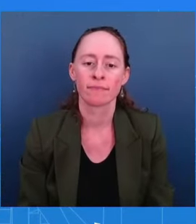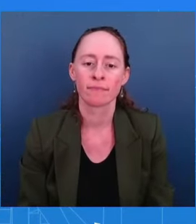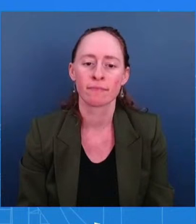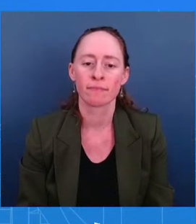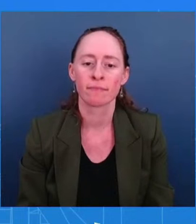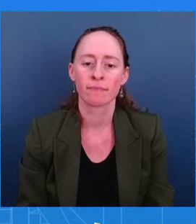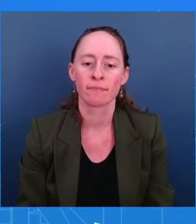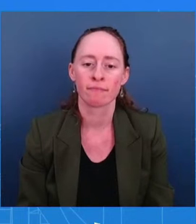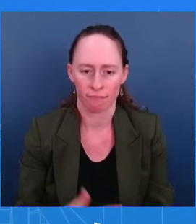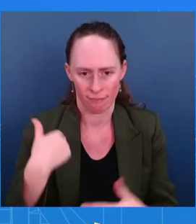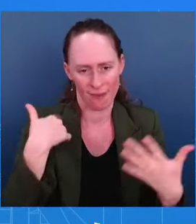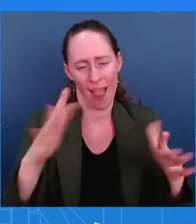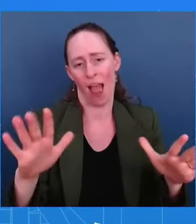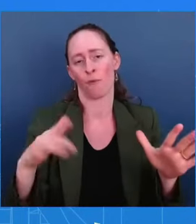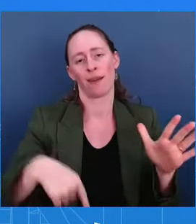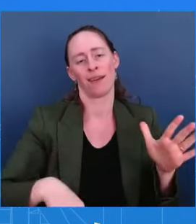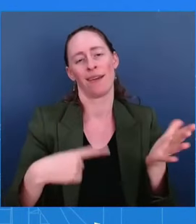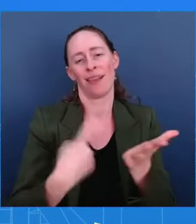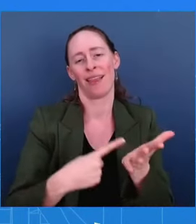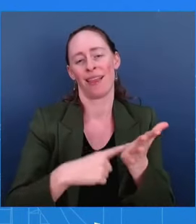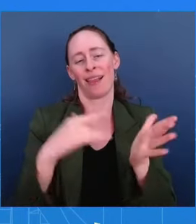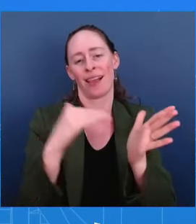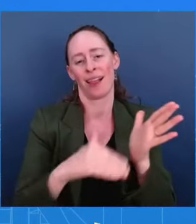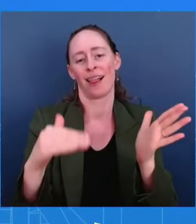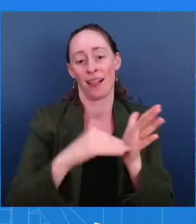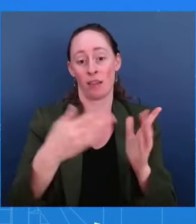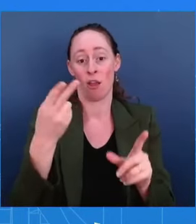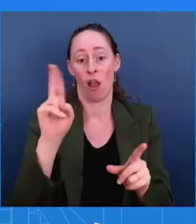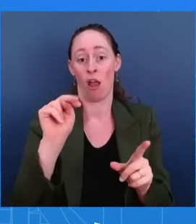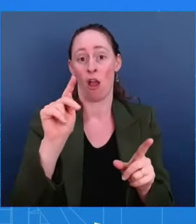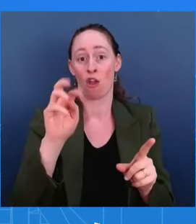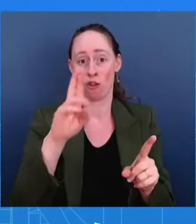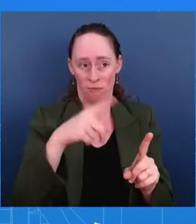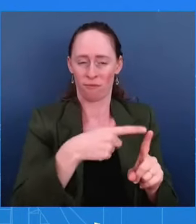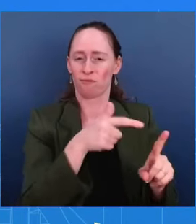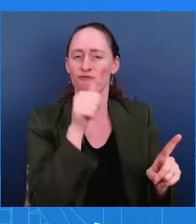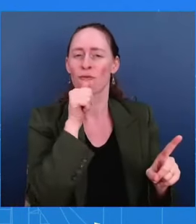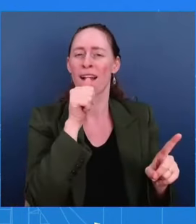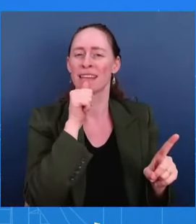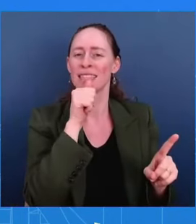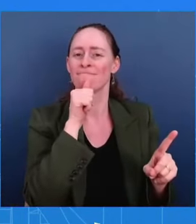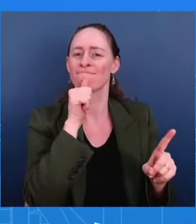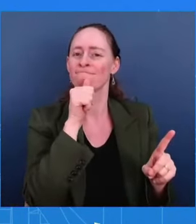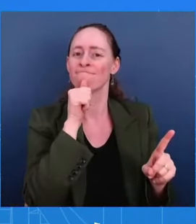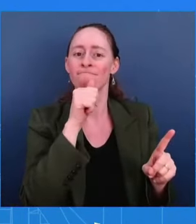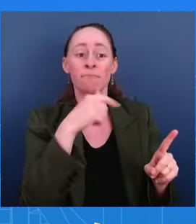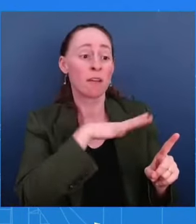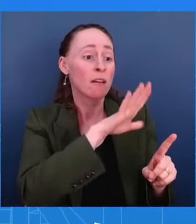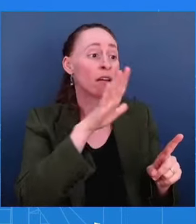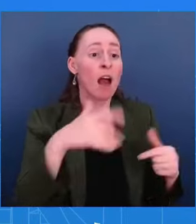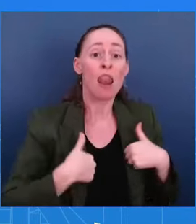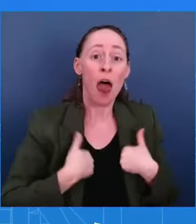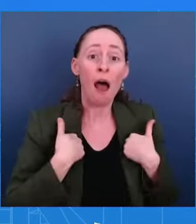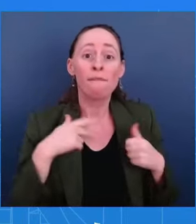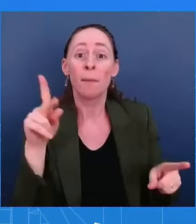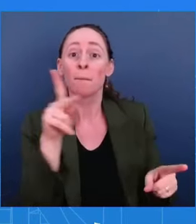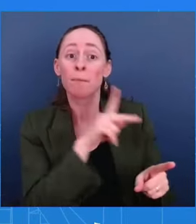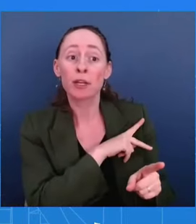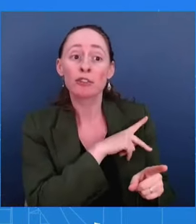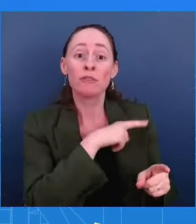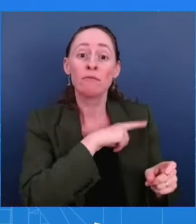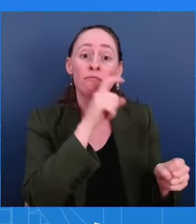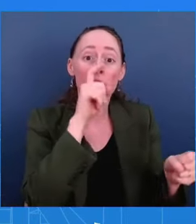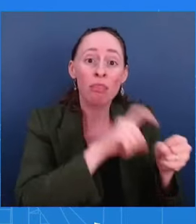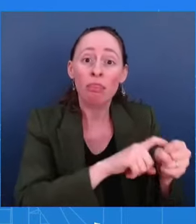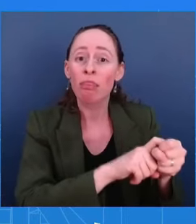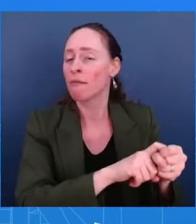citizen, as you all know. So when it comes to any of his own legal circumstances, I would certainly refer you to him on his personal